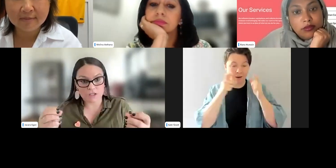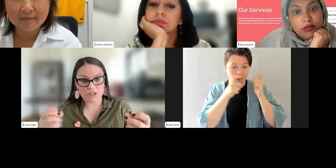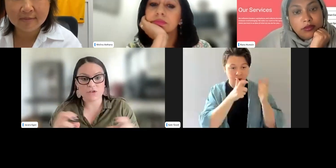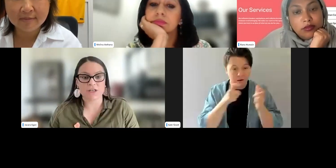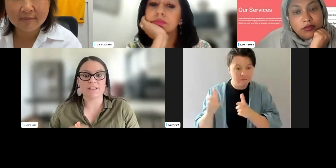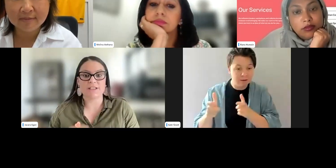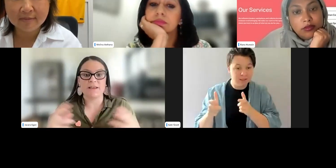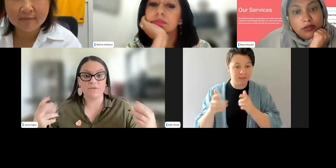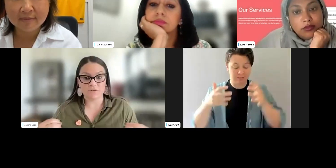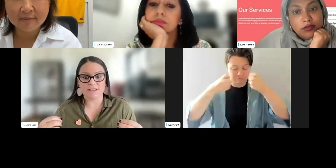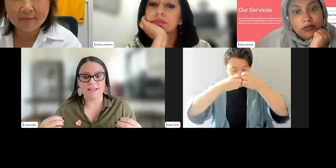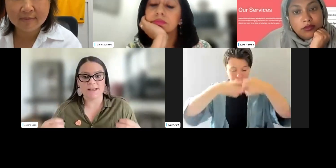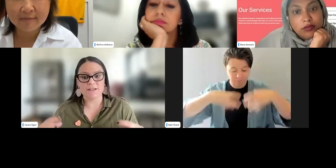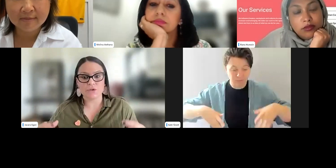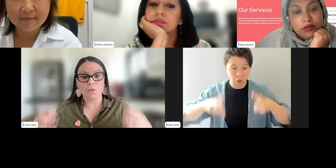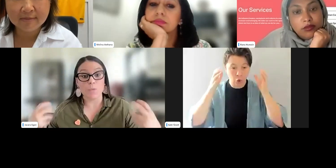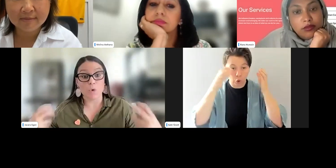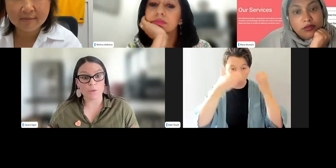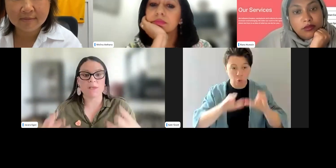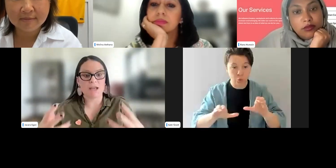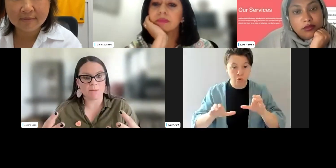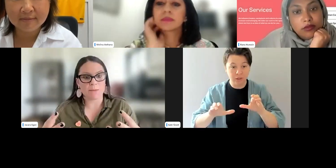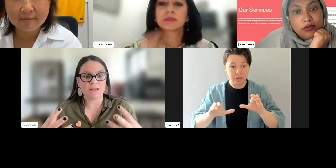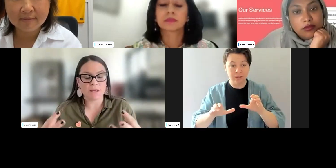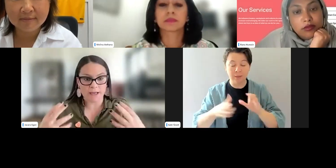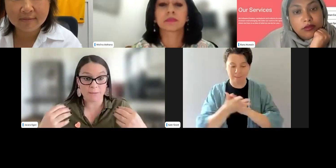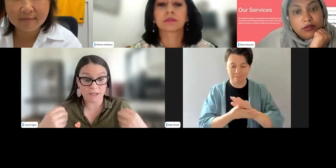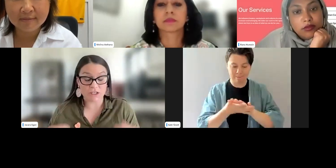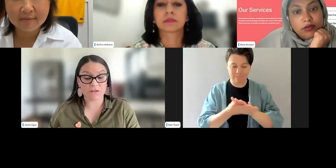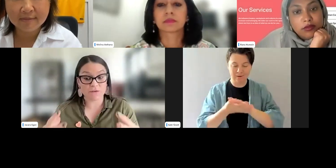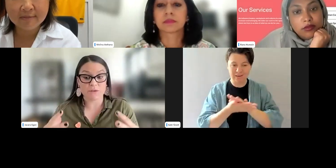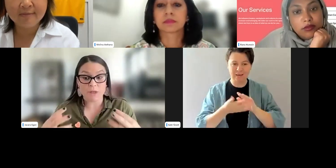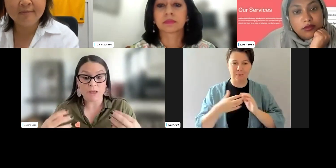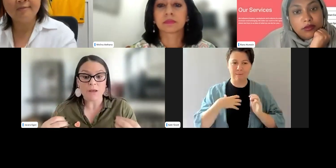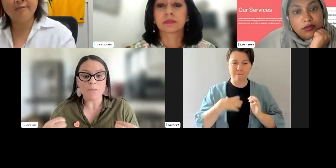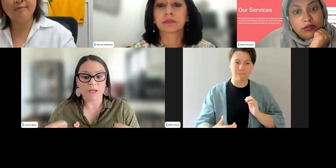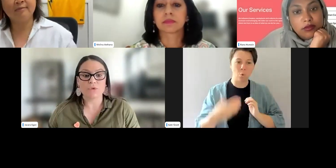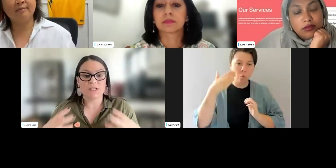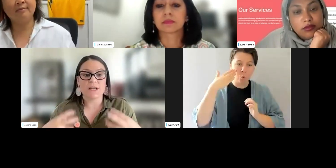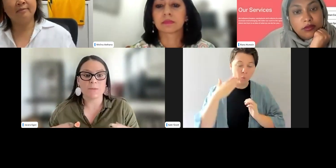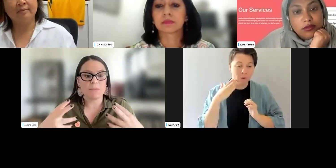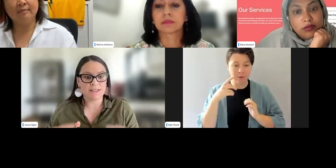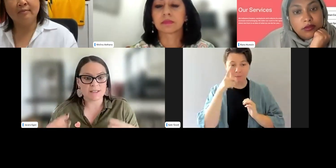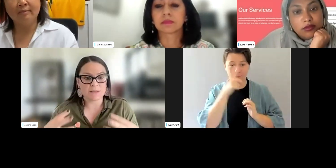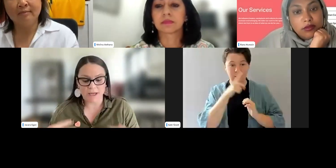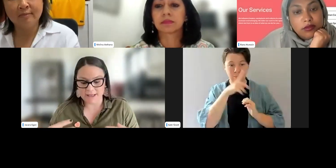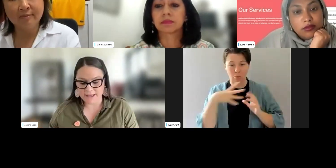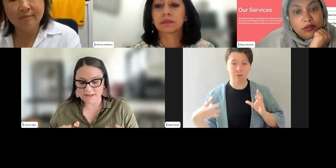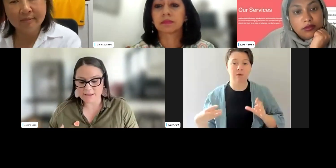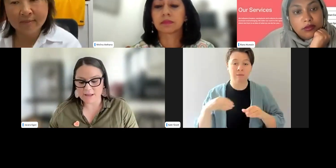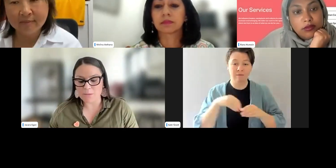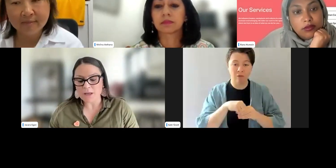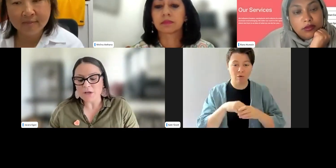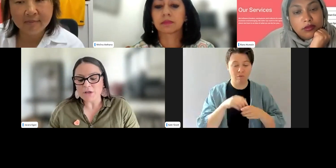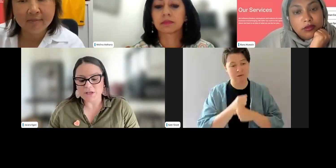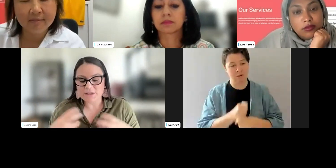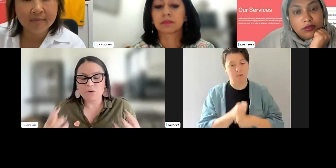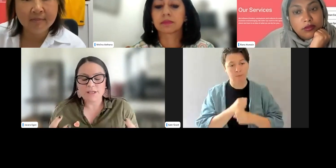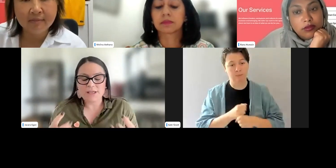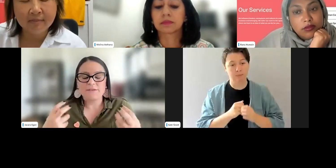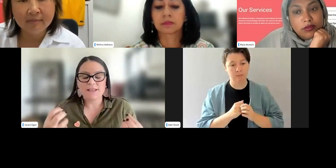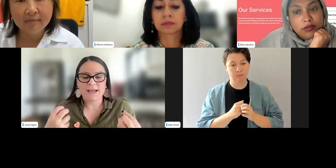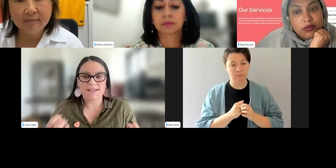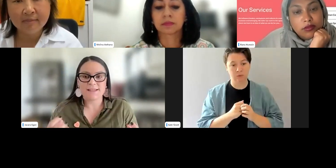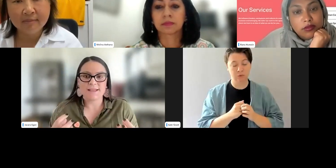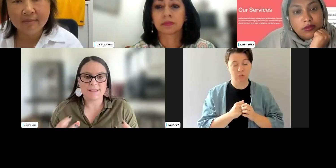into coaching structures that filtered down into more women coming, and gender diverse peoples to come and participate at that club. So